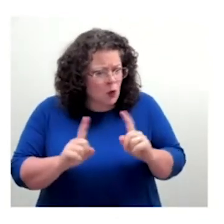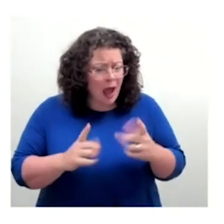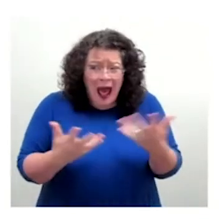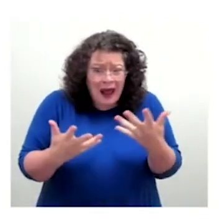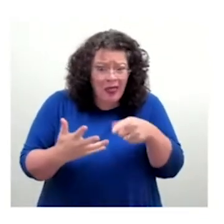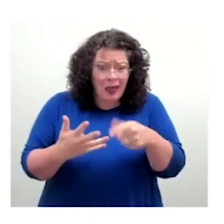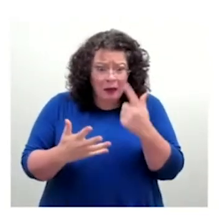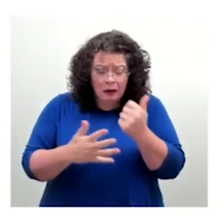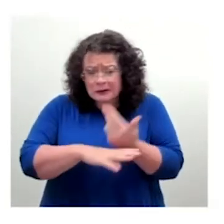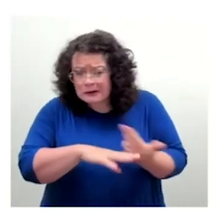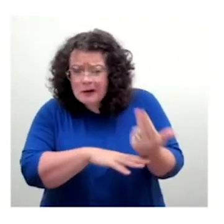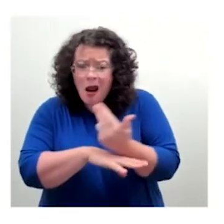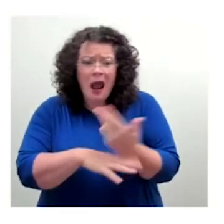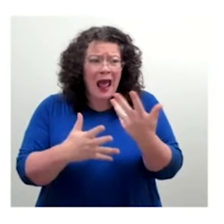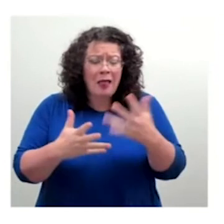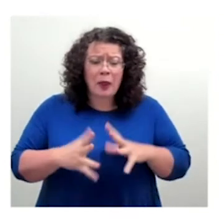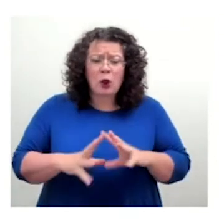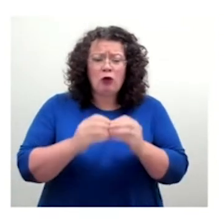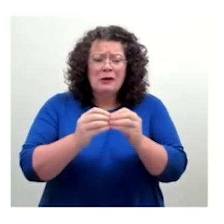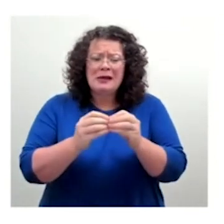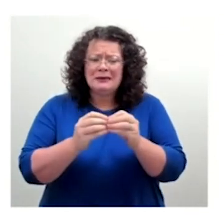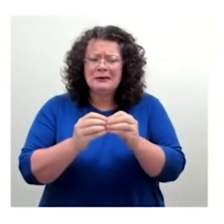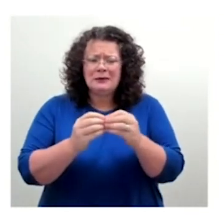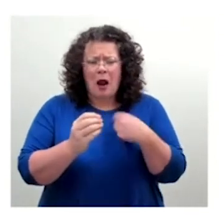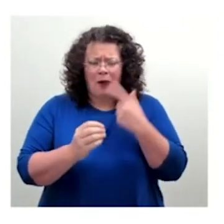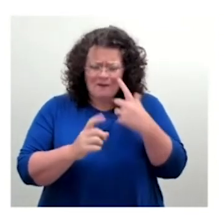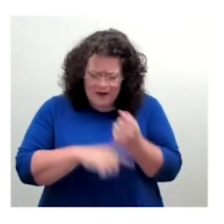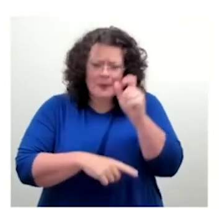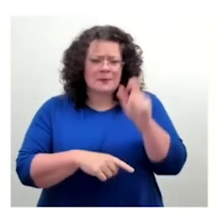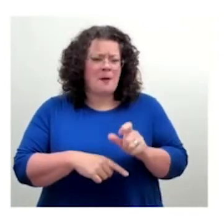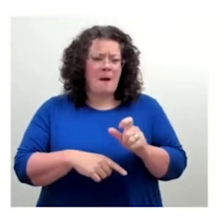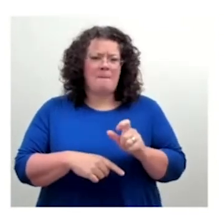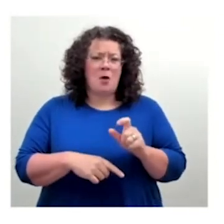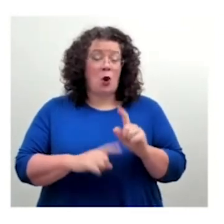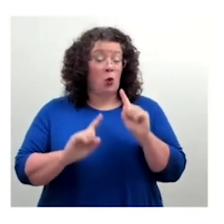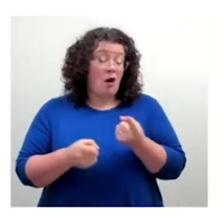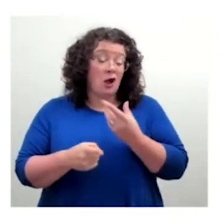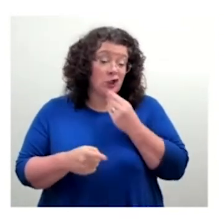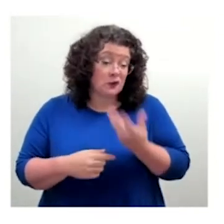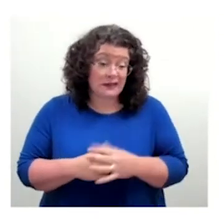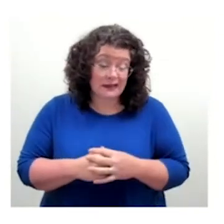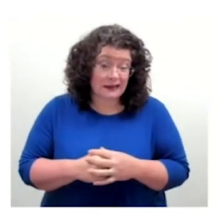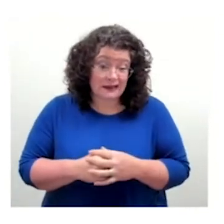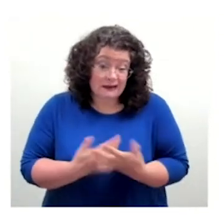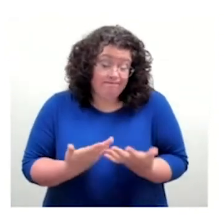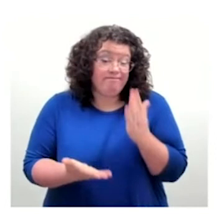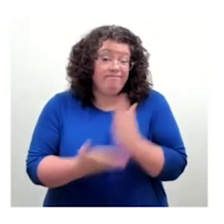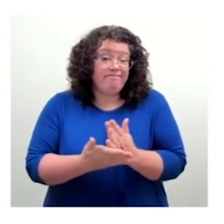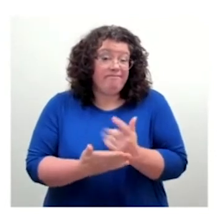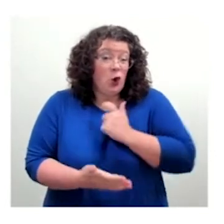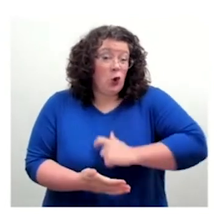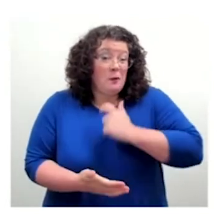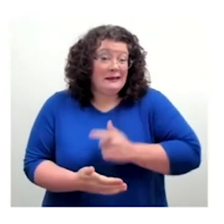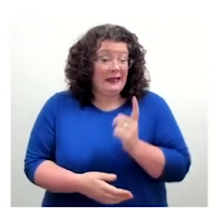That's the nature of humanity and the things that we design, you know, because there's so much variant in, you know,